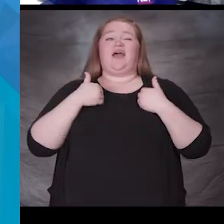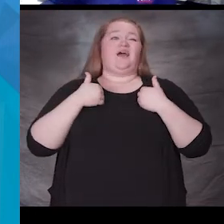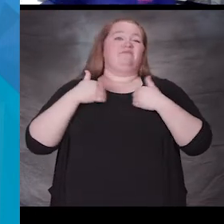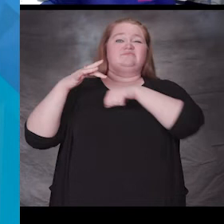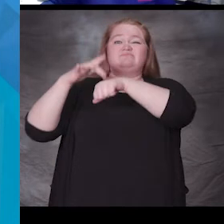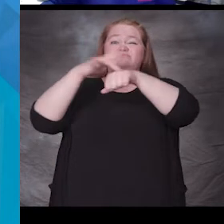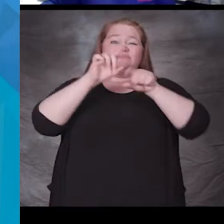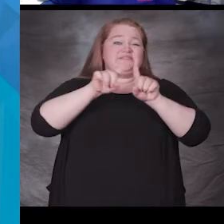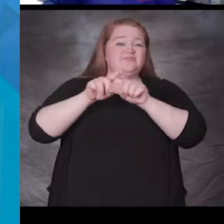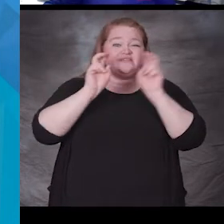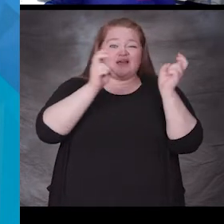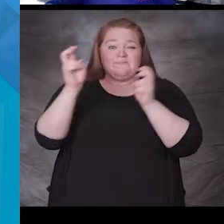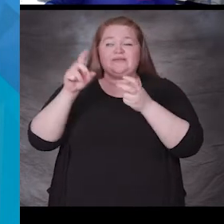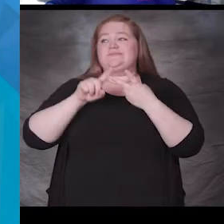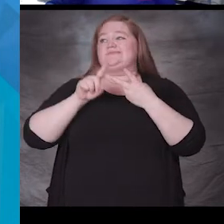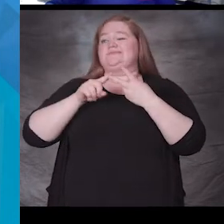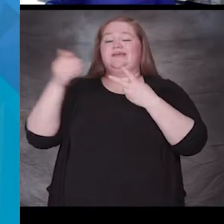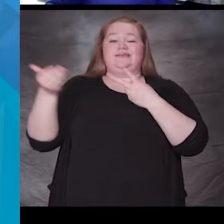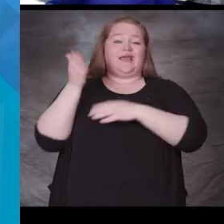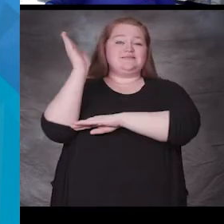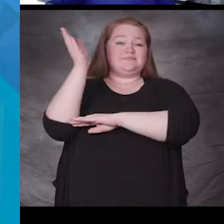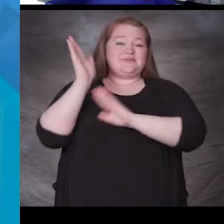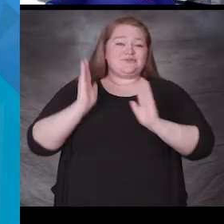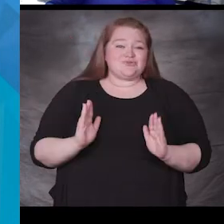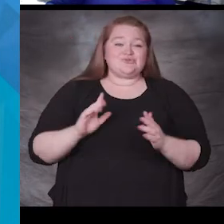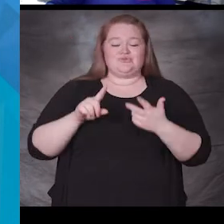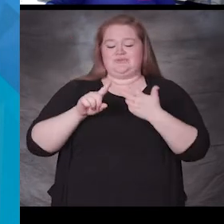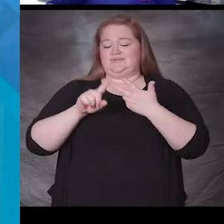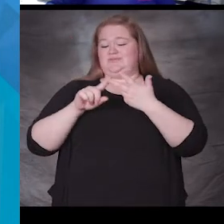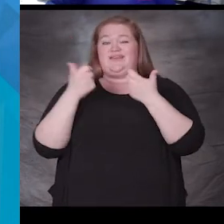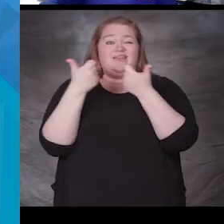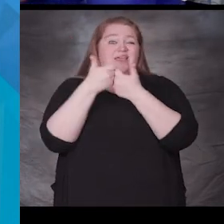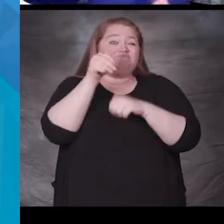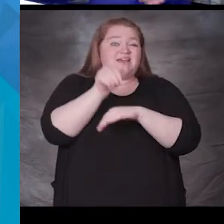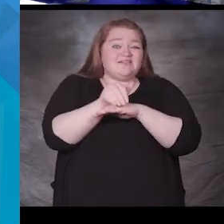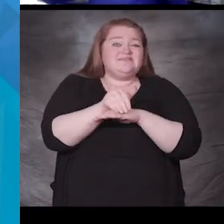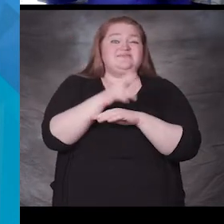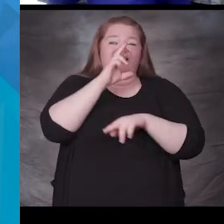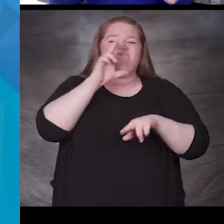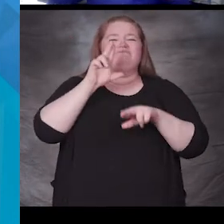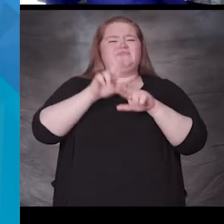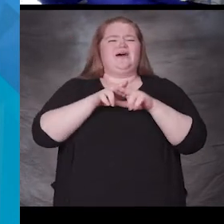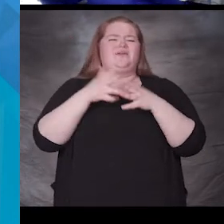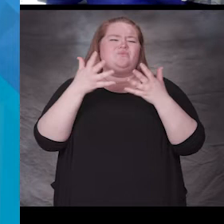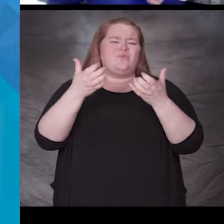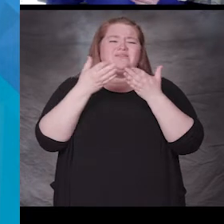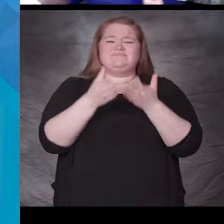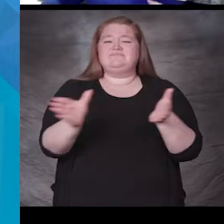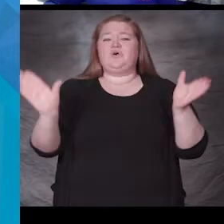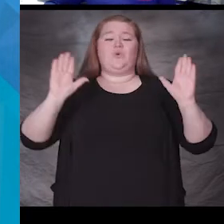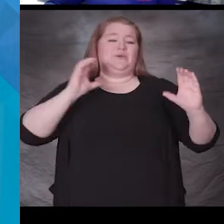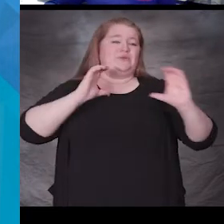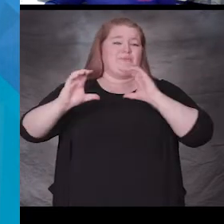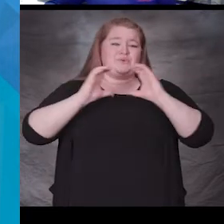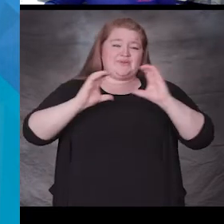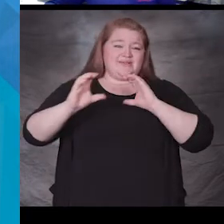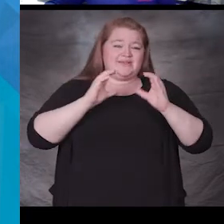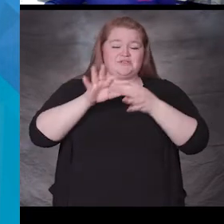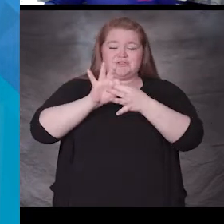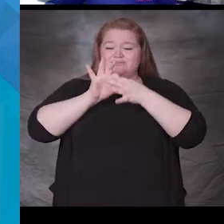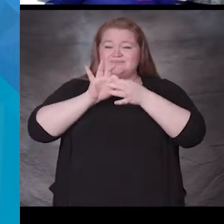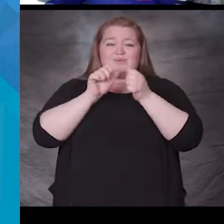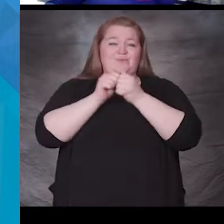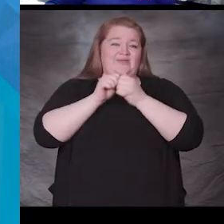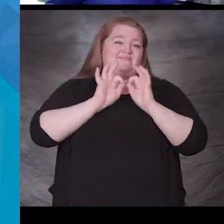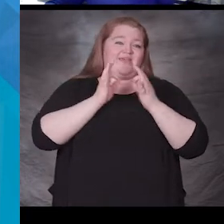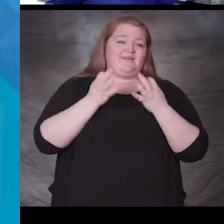Last night was bingo. We try to make sure that we have an ongoing open communication with families so they